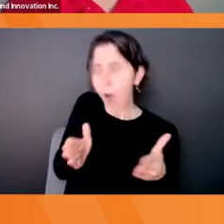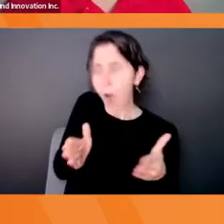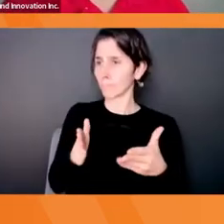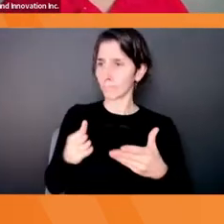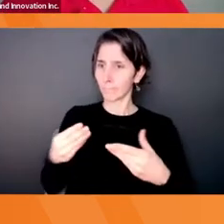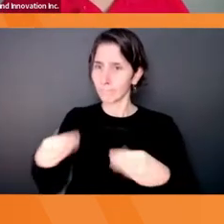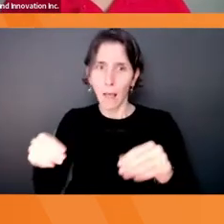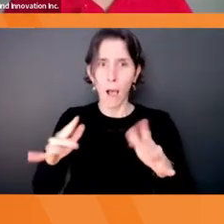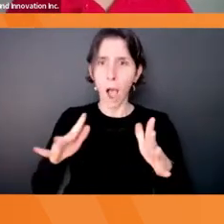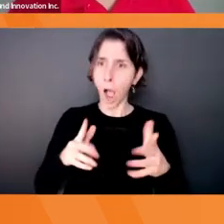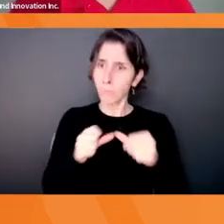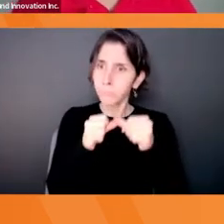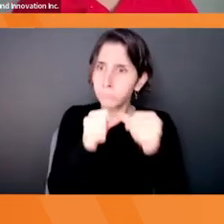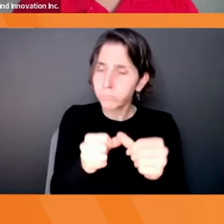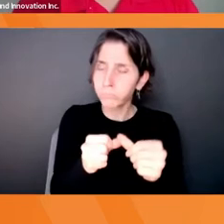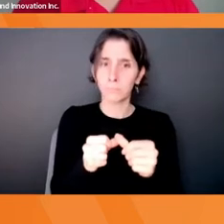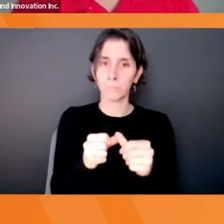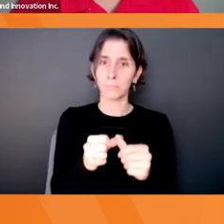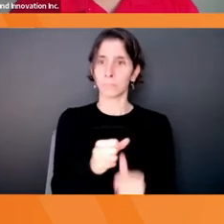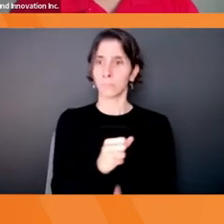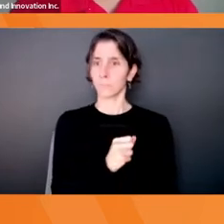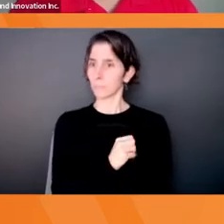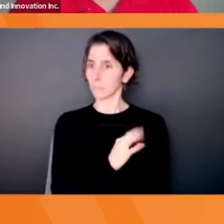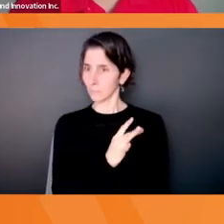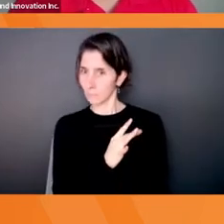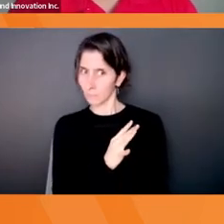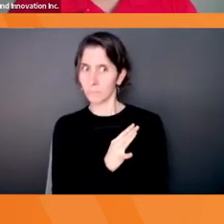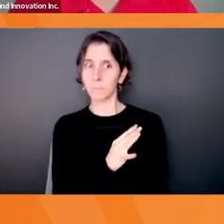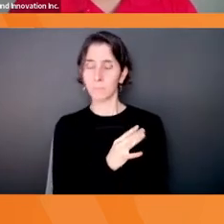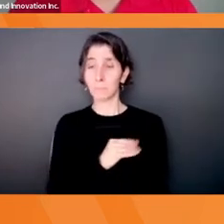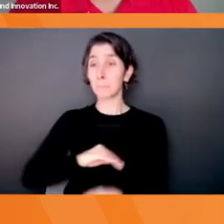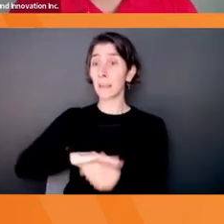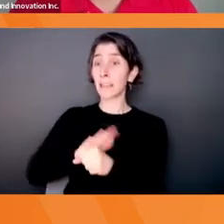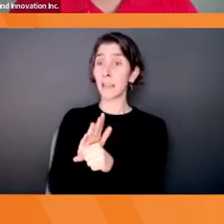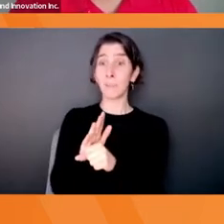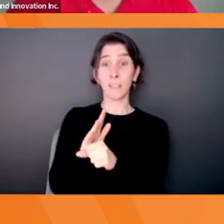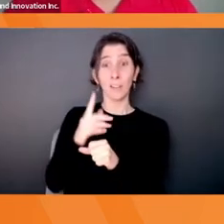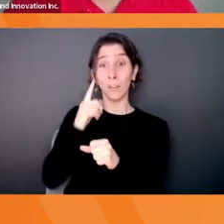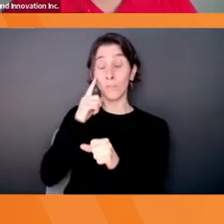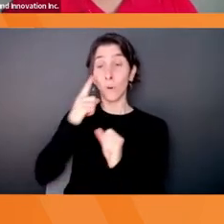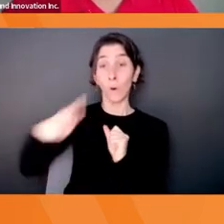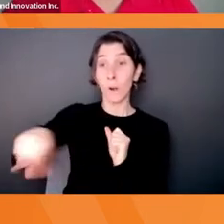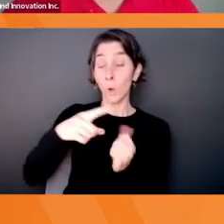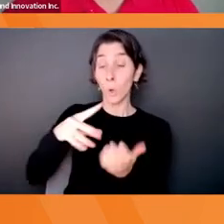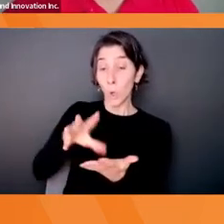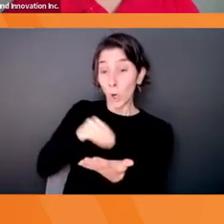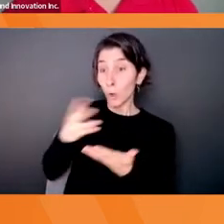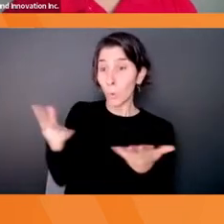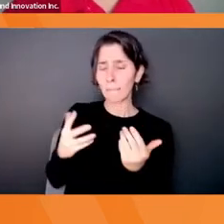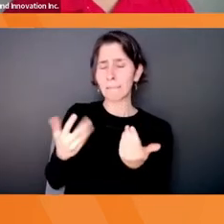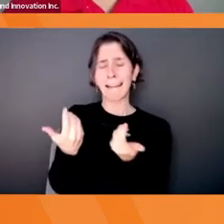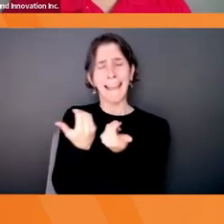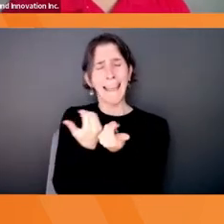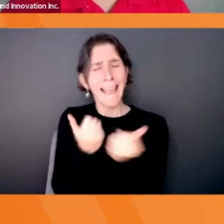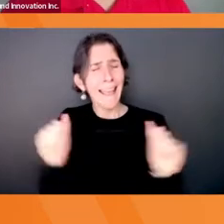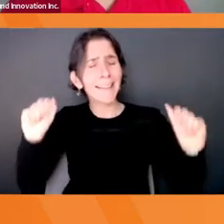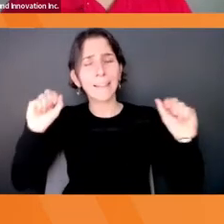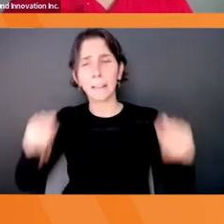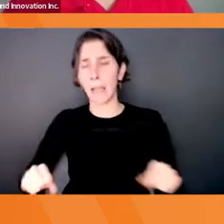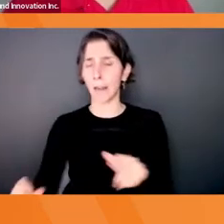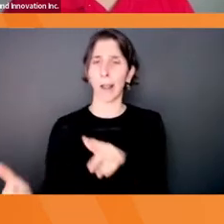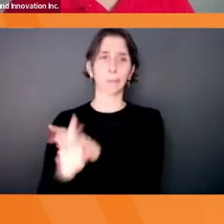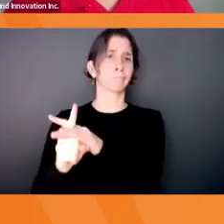And so what the pandemic showed all of us is that really anything can happen. Anything can happen. And more than before,